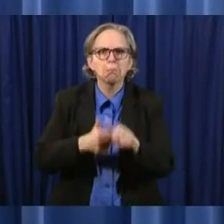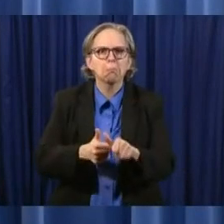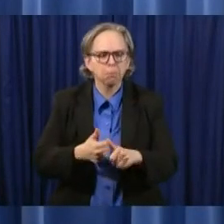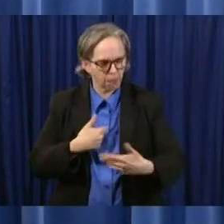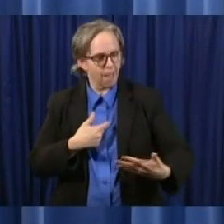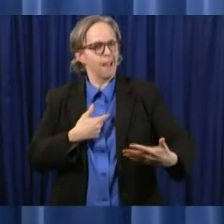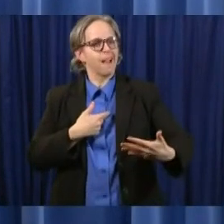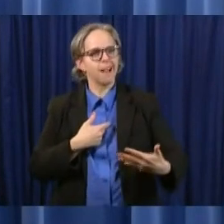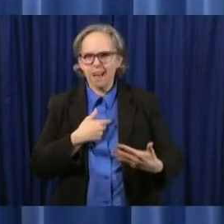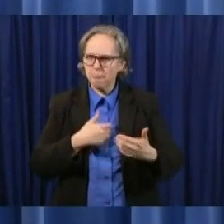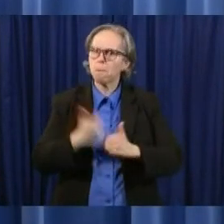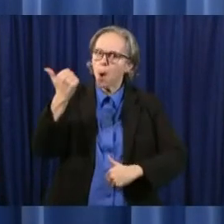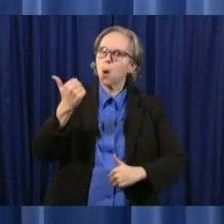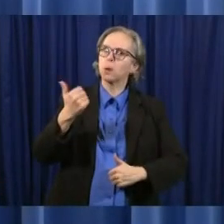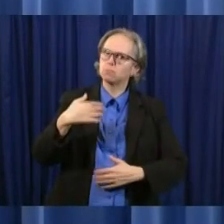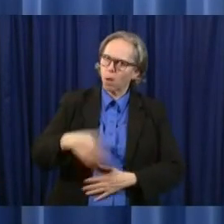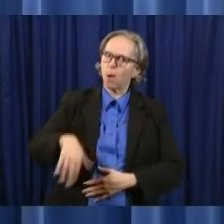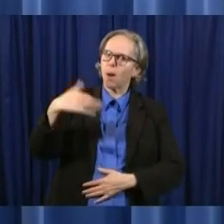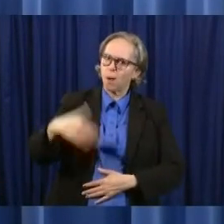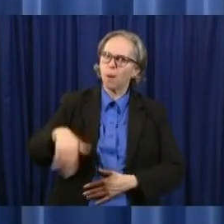but when we got to